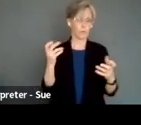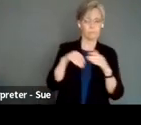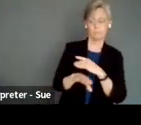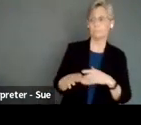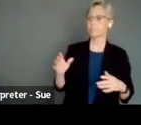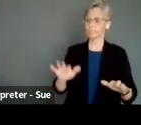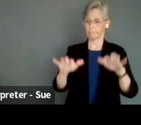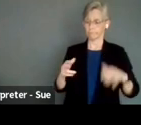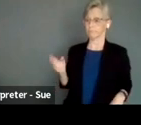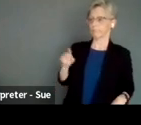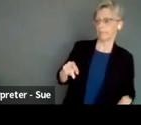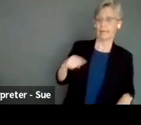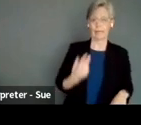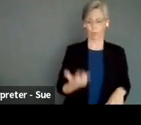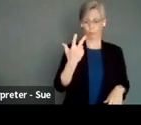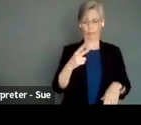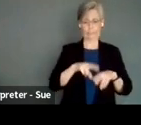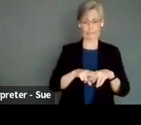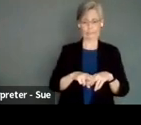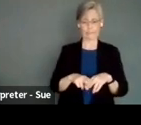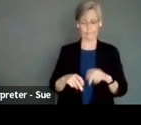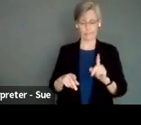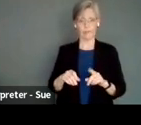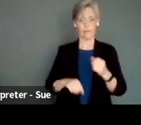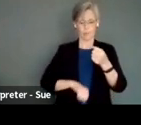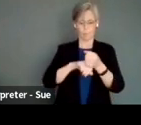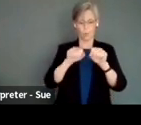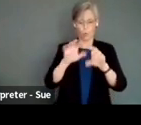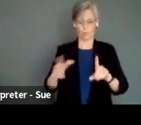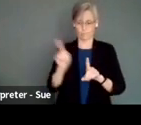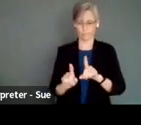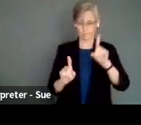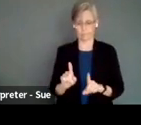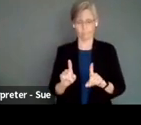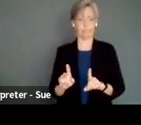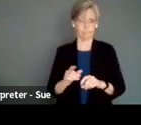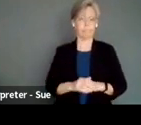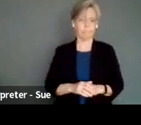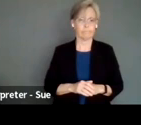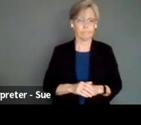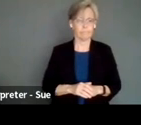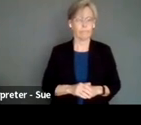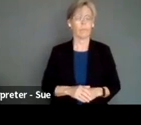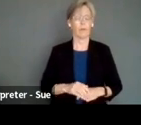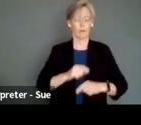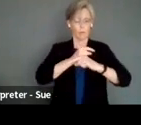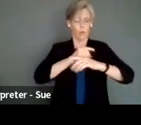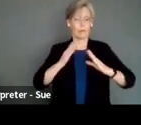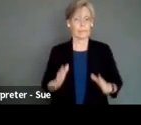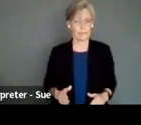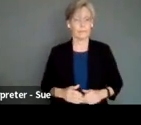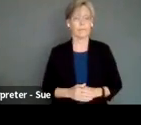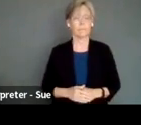patron, they're going to need three seats probably because their support workers are going to be coming with them. So there's also guardians. So sometimes